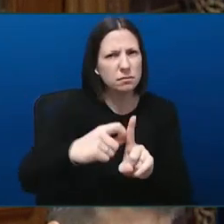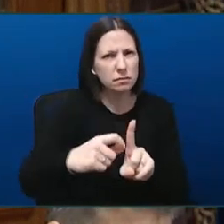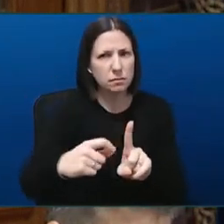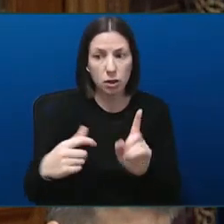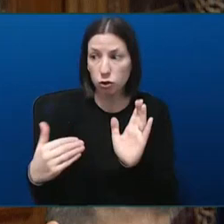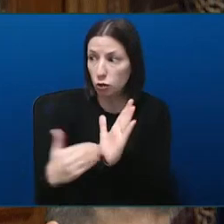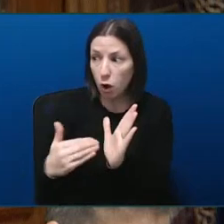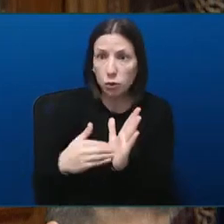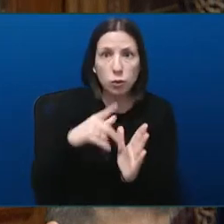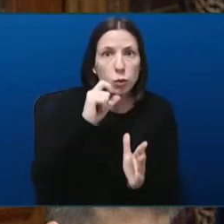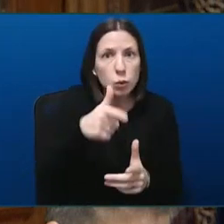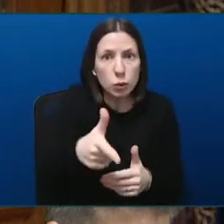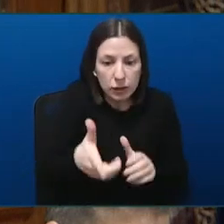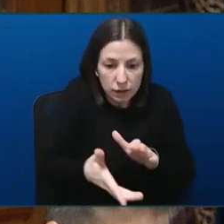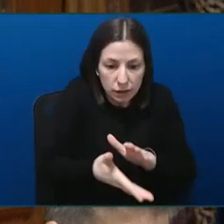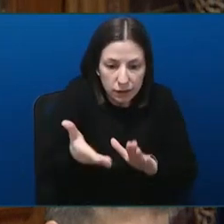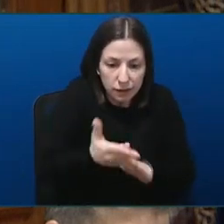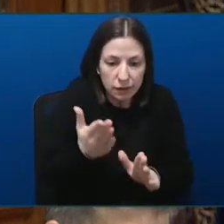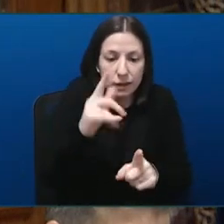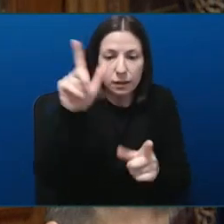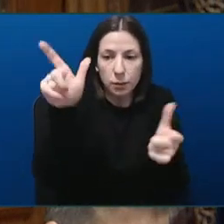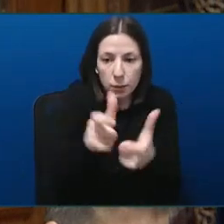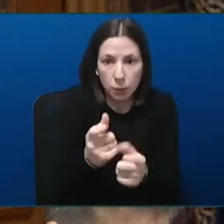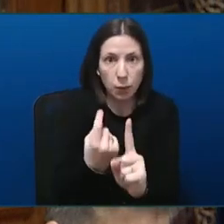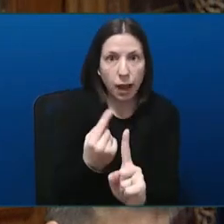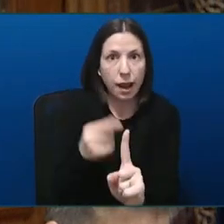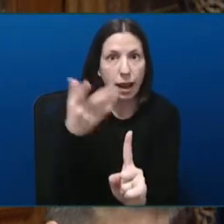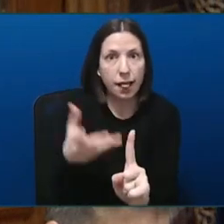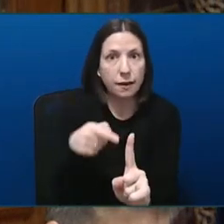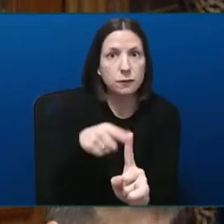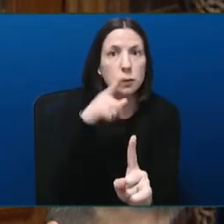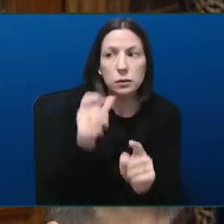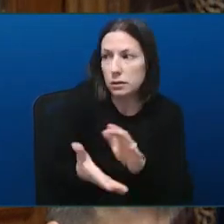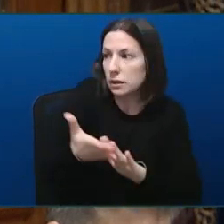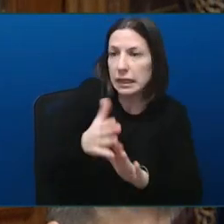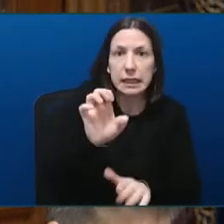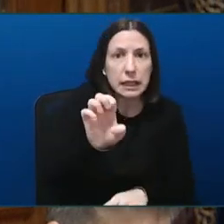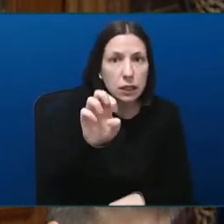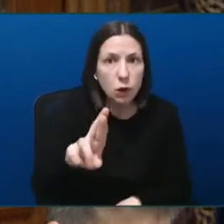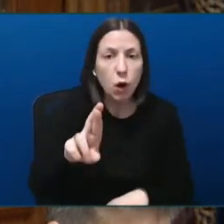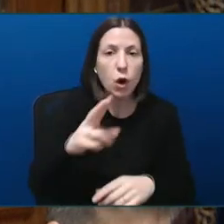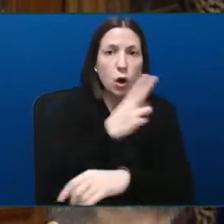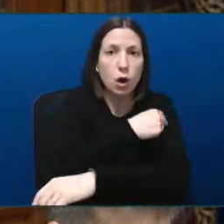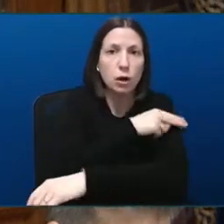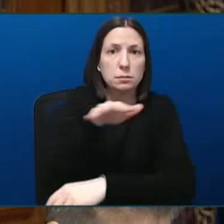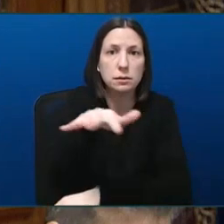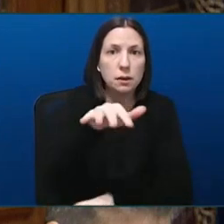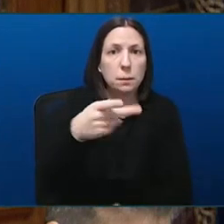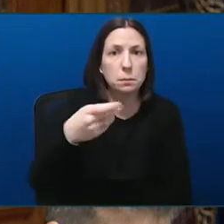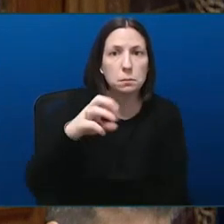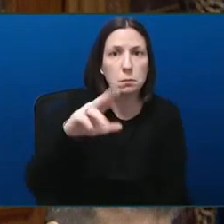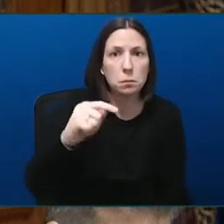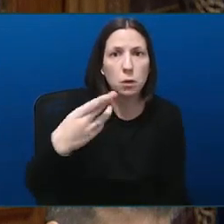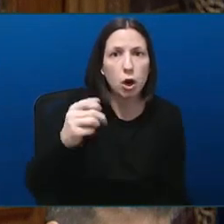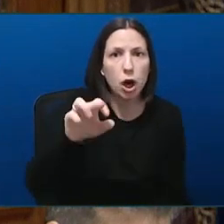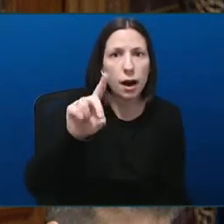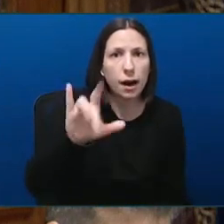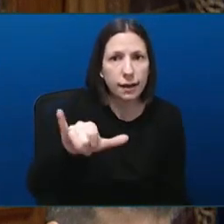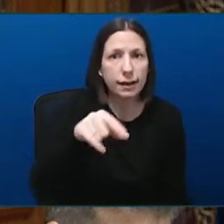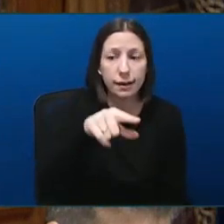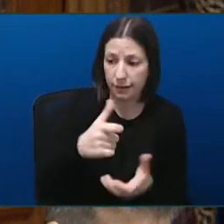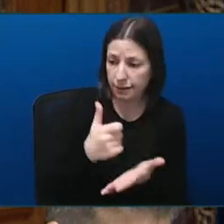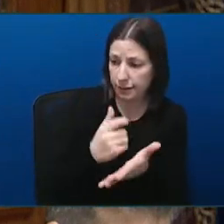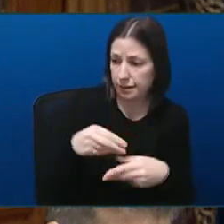the emergency room in Port Hardy, who is serving the needs of people in those communities. His